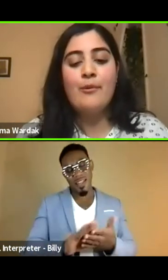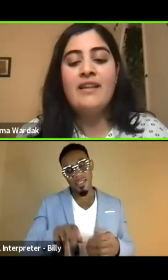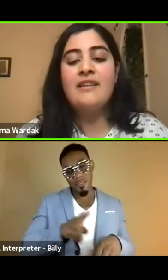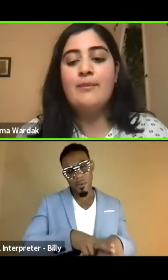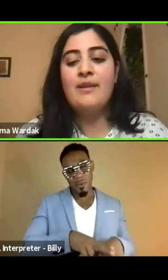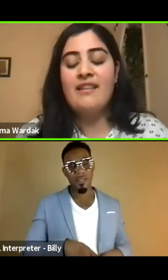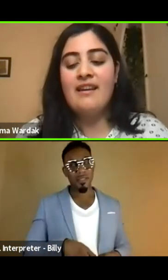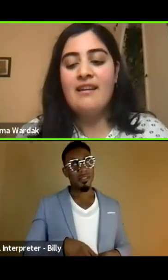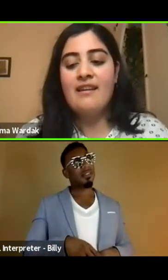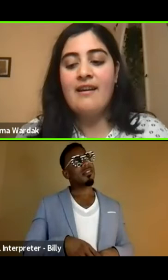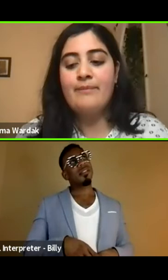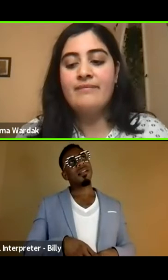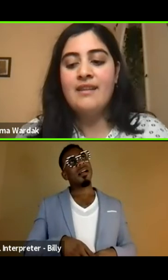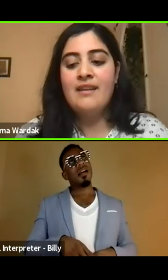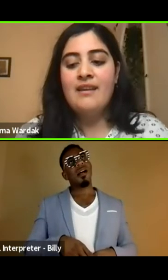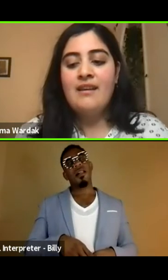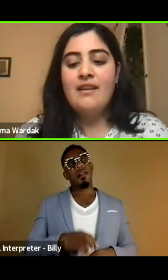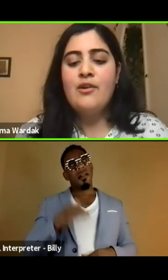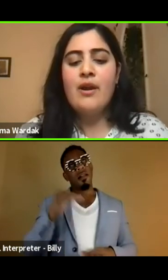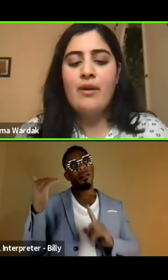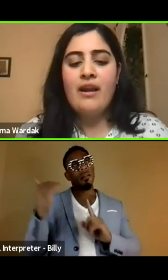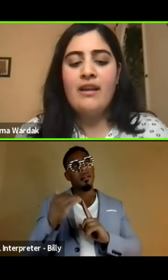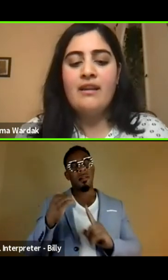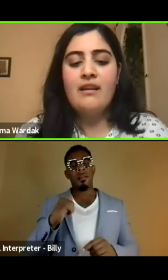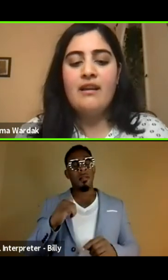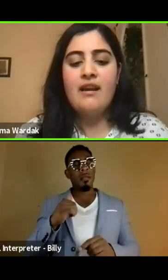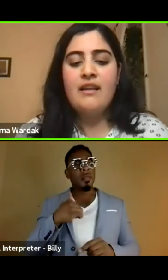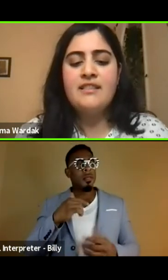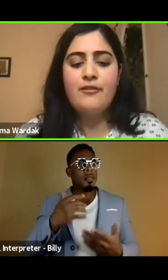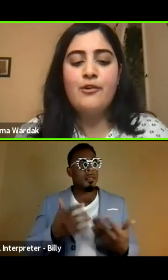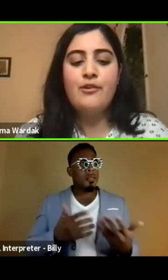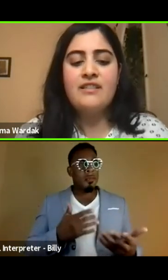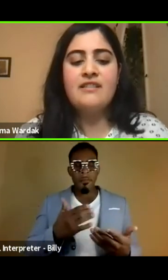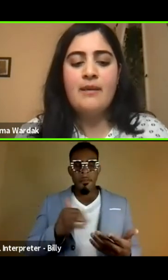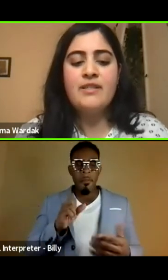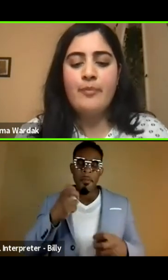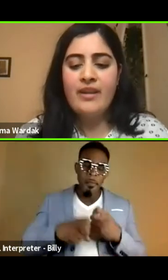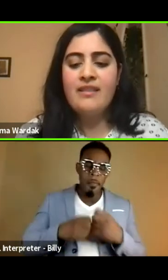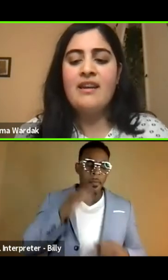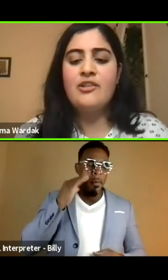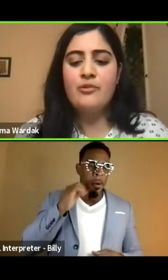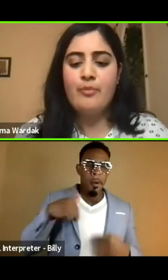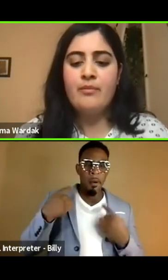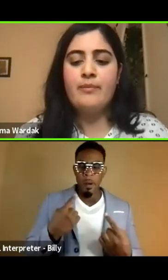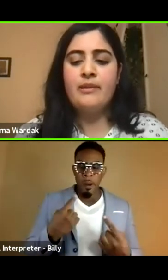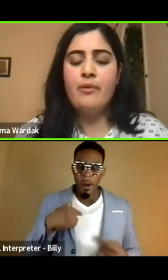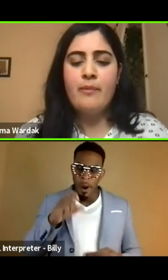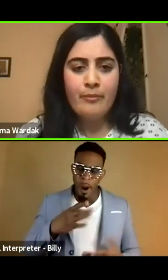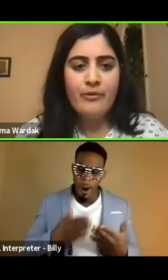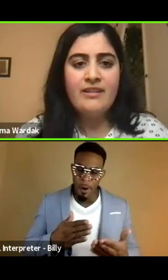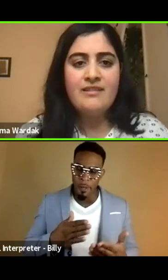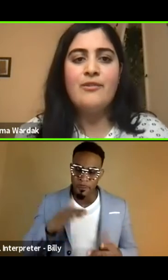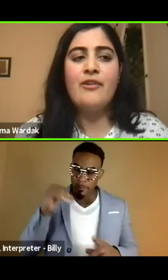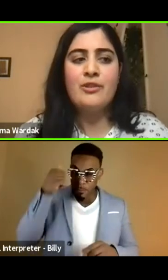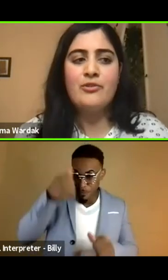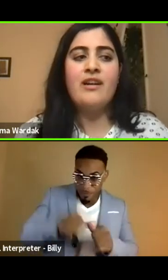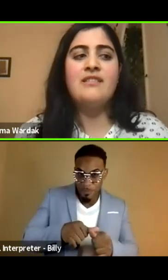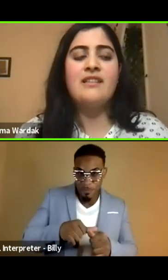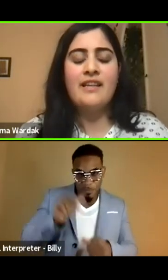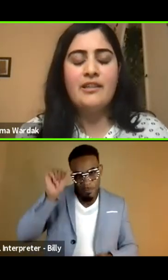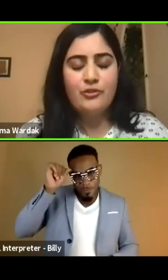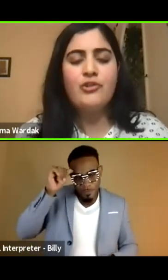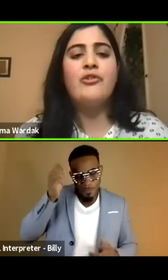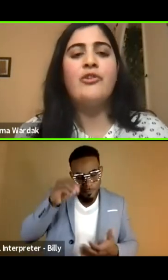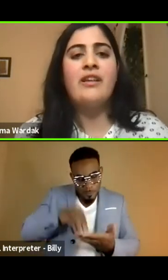and, and reminded me that, um, you know, I, I, as difficult as this time has been that I should probably remember it. So I've been